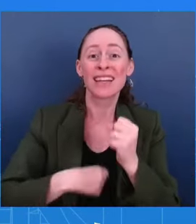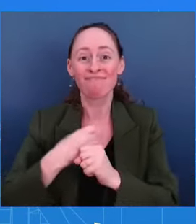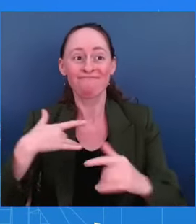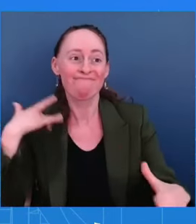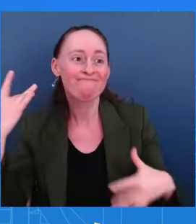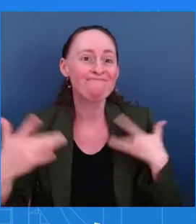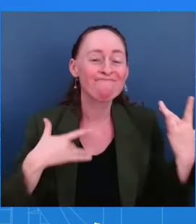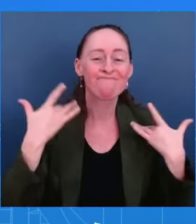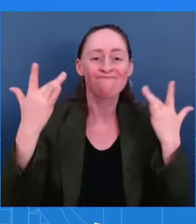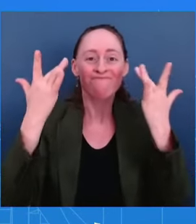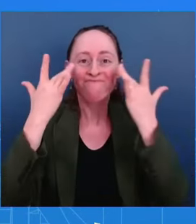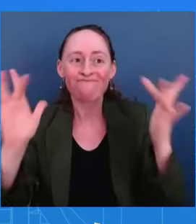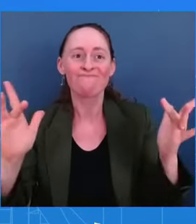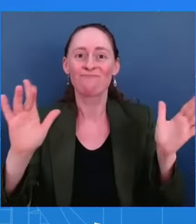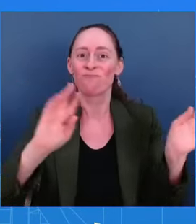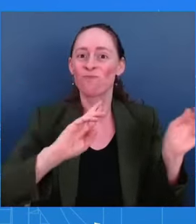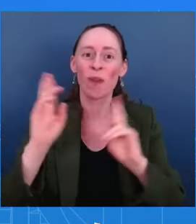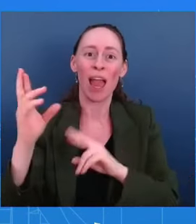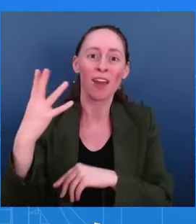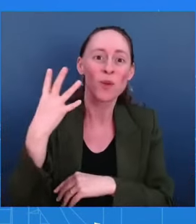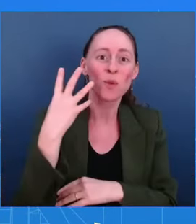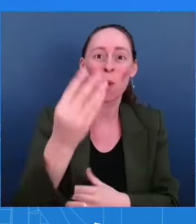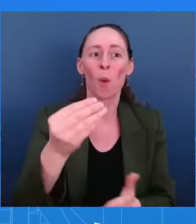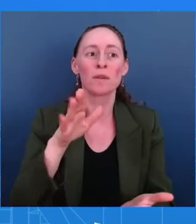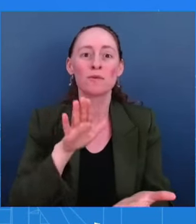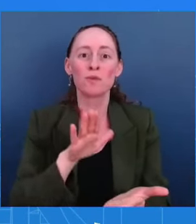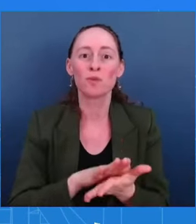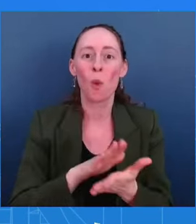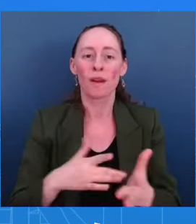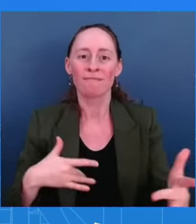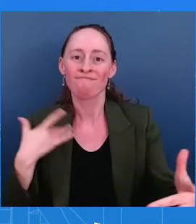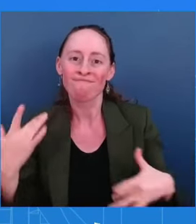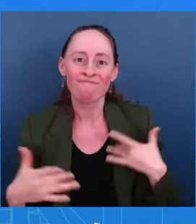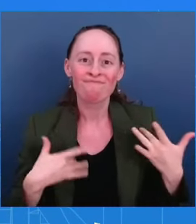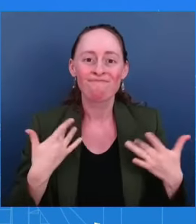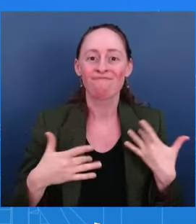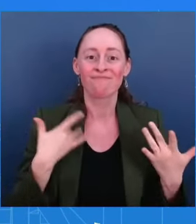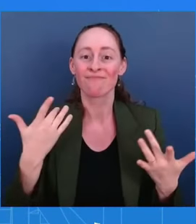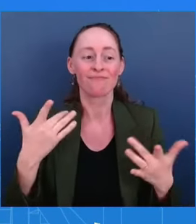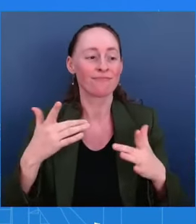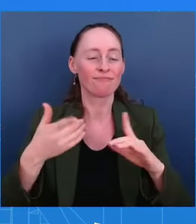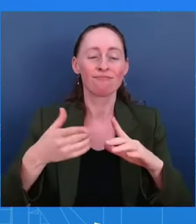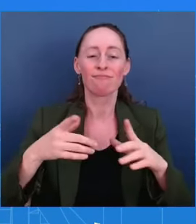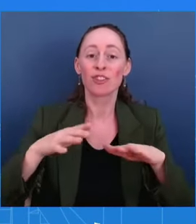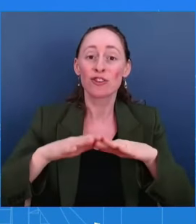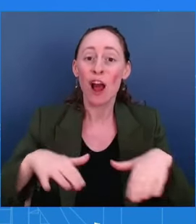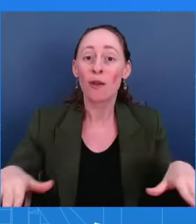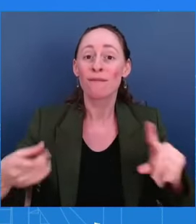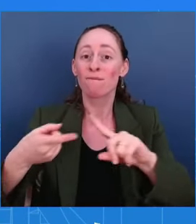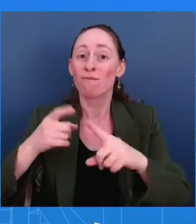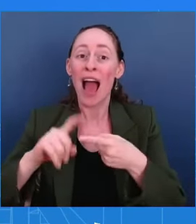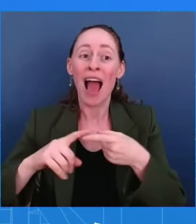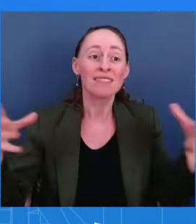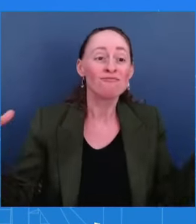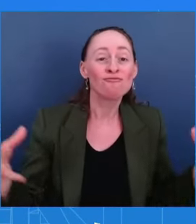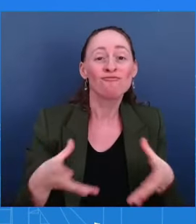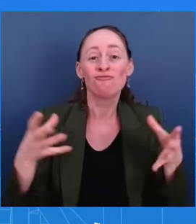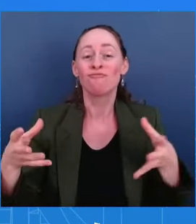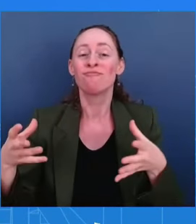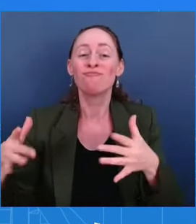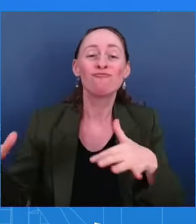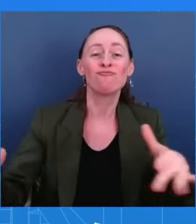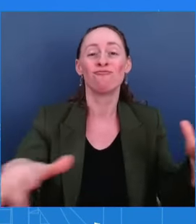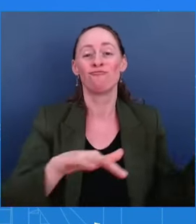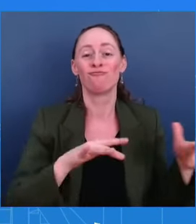for kids to celebrate, see their friends, be joyous, as the President says, and yet we see